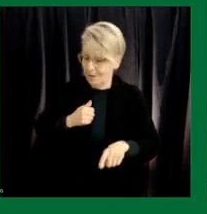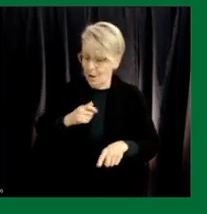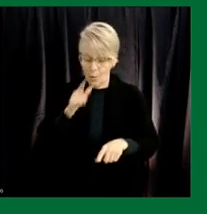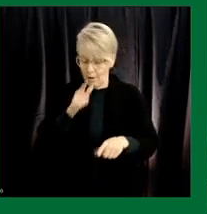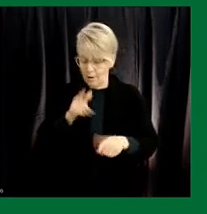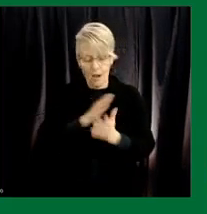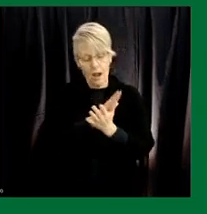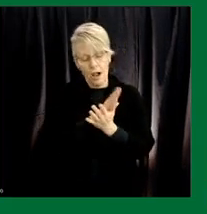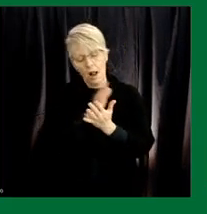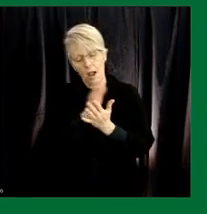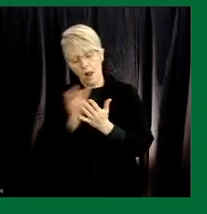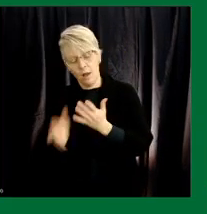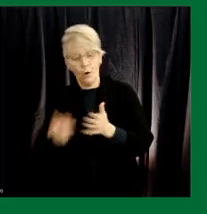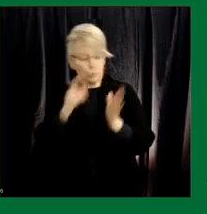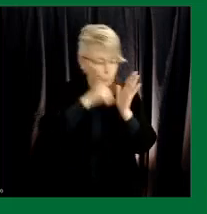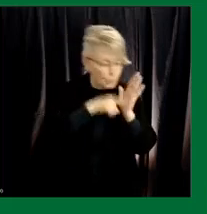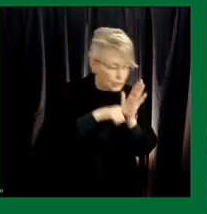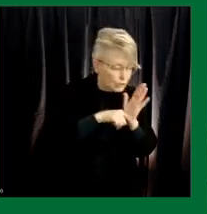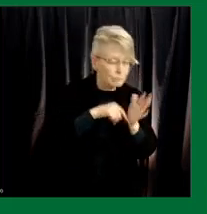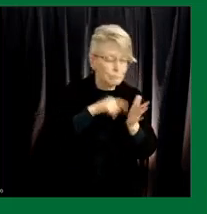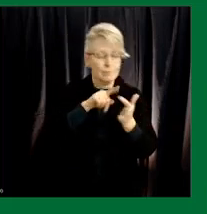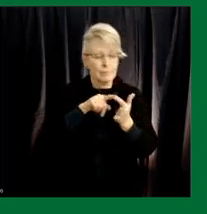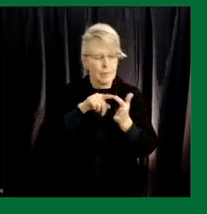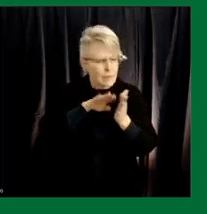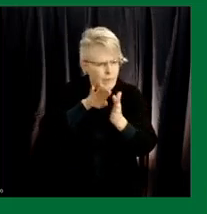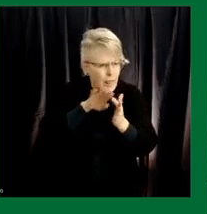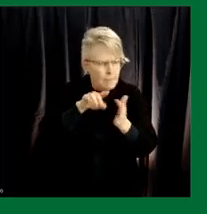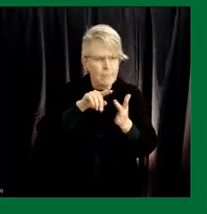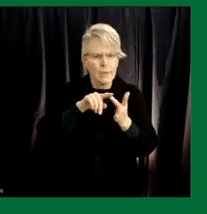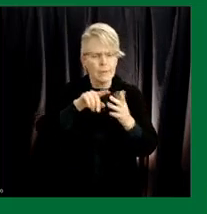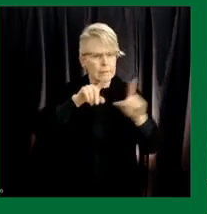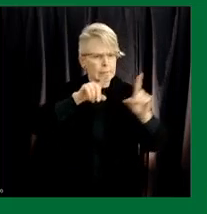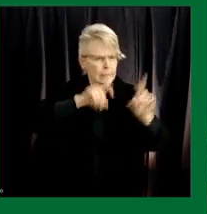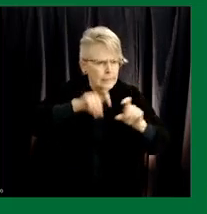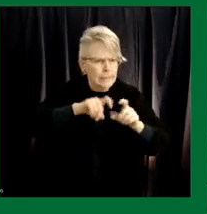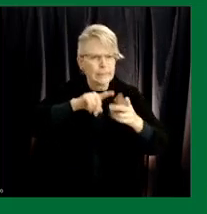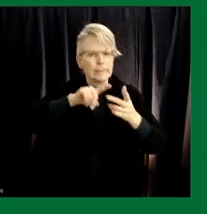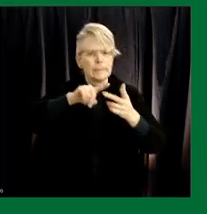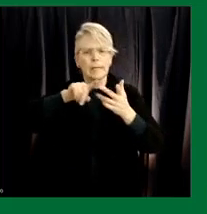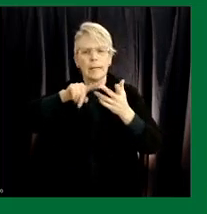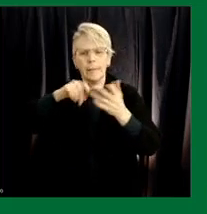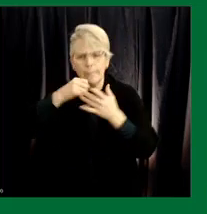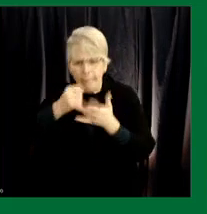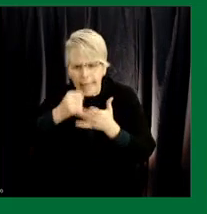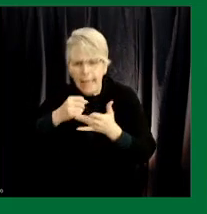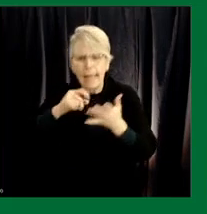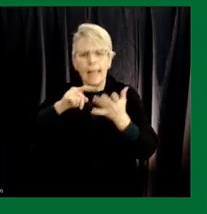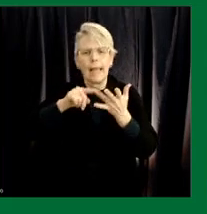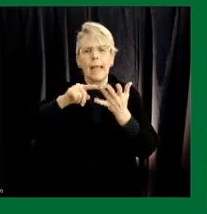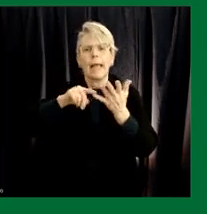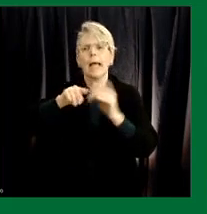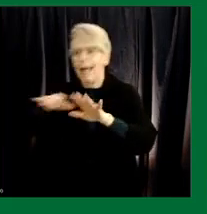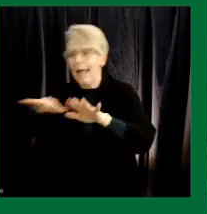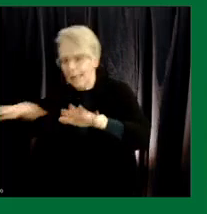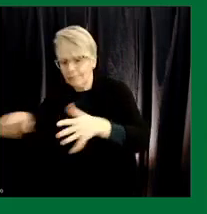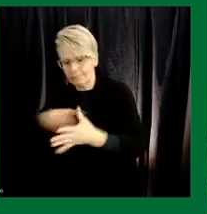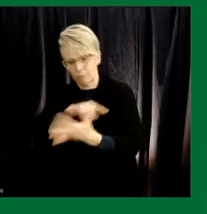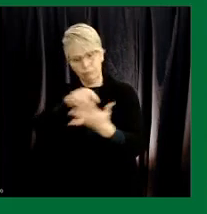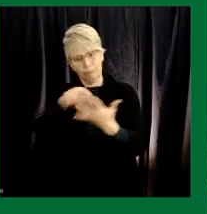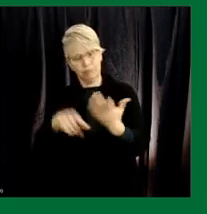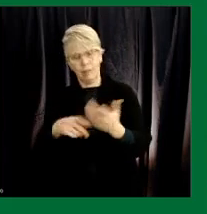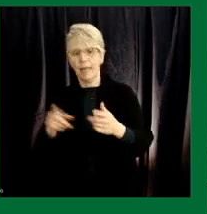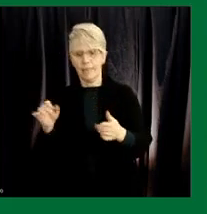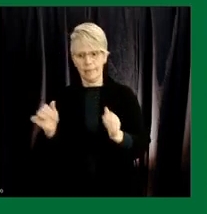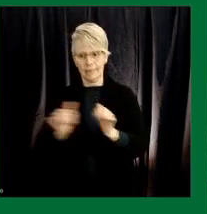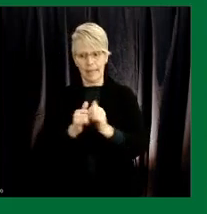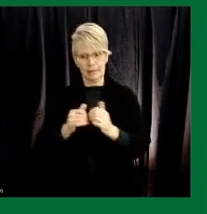from research to development to ultimately production of the the vaccine but it's also part of the broader canadian solution where there